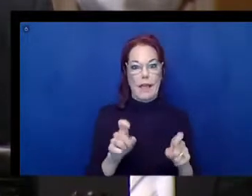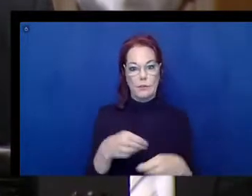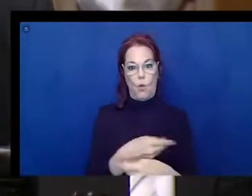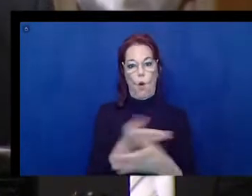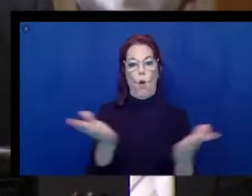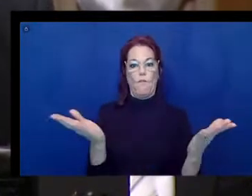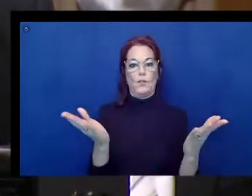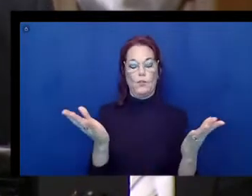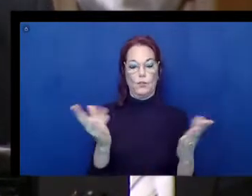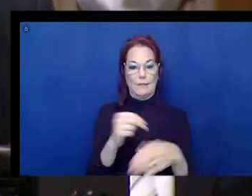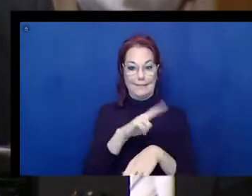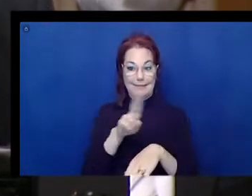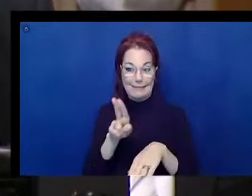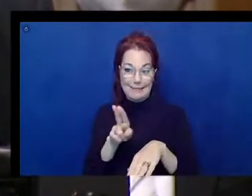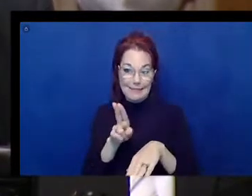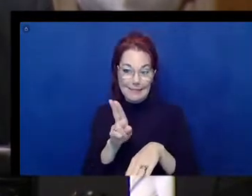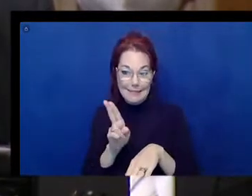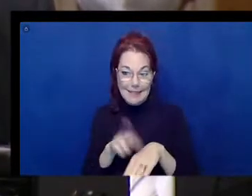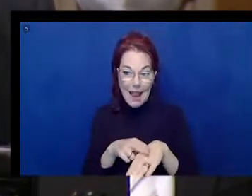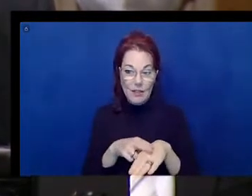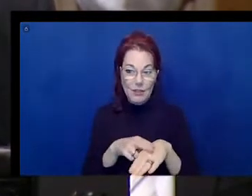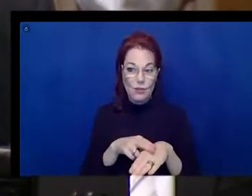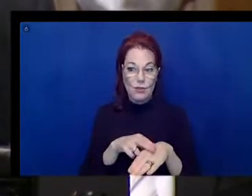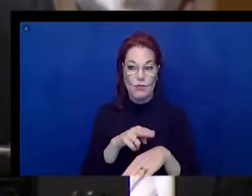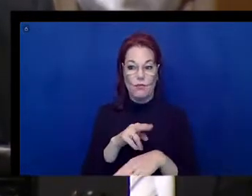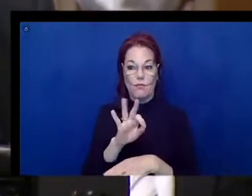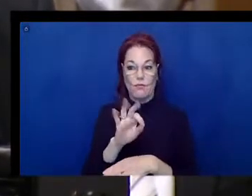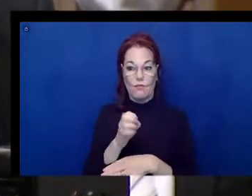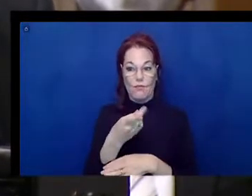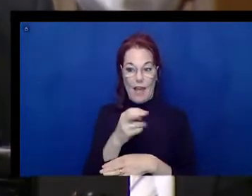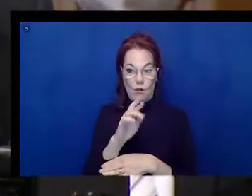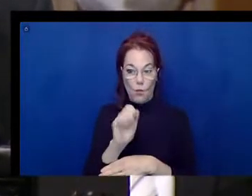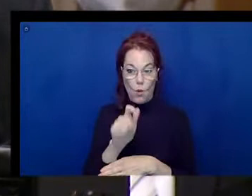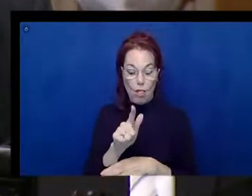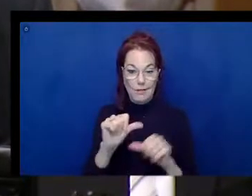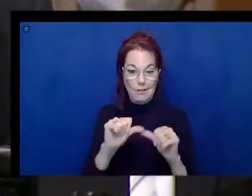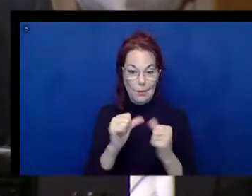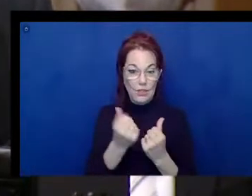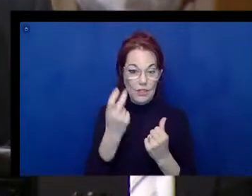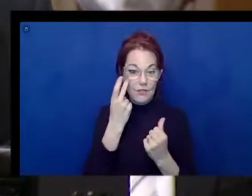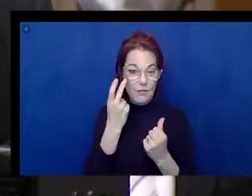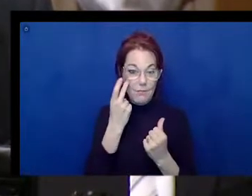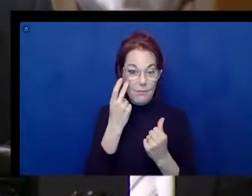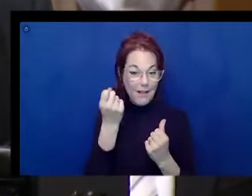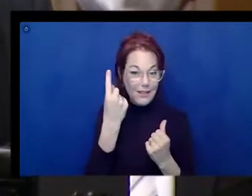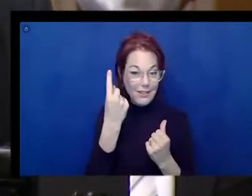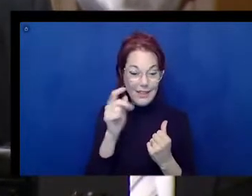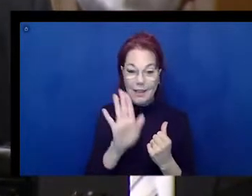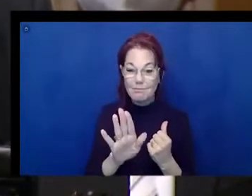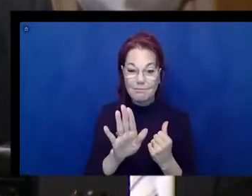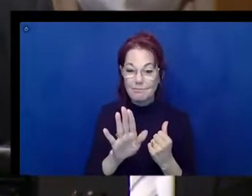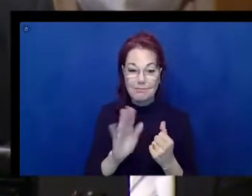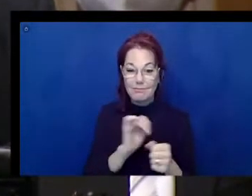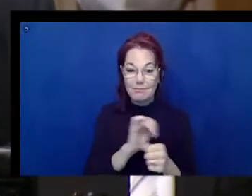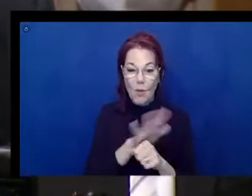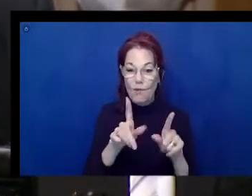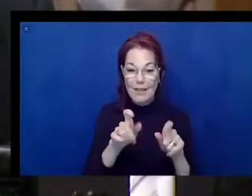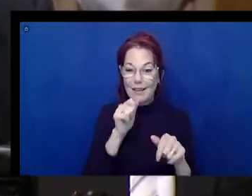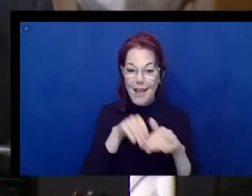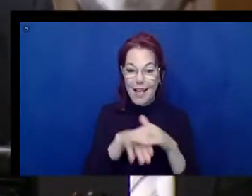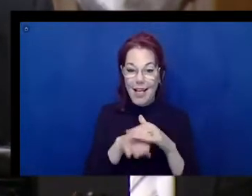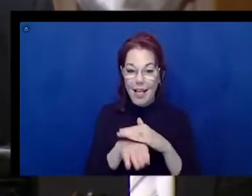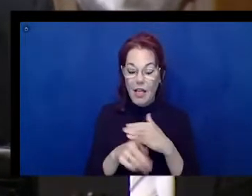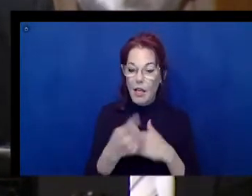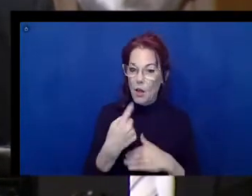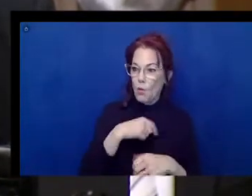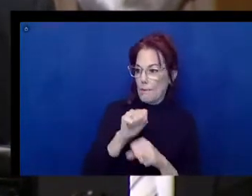the Blind reached out to the administration and recognized that these tests were not accessible to blind individuals. We, long story short, have been working with the National Institute of